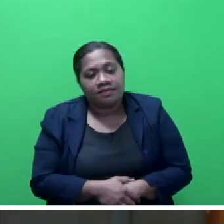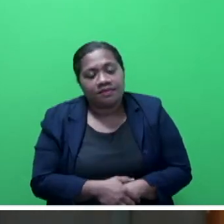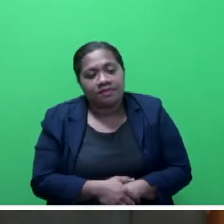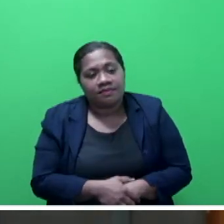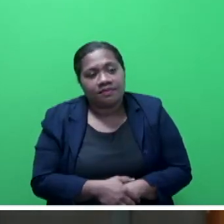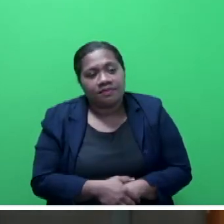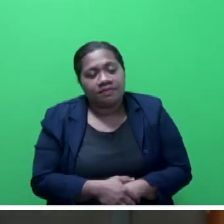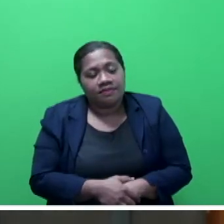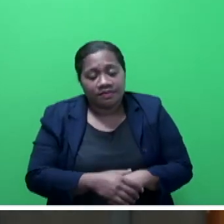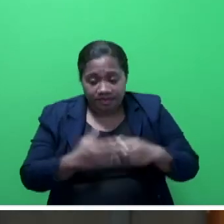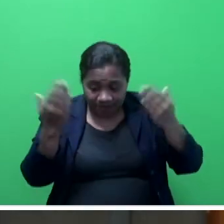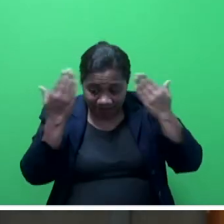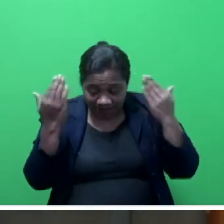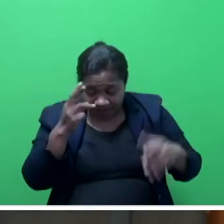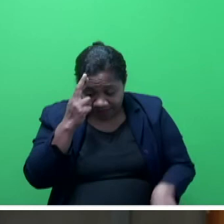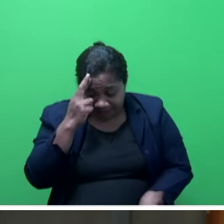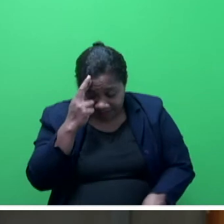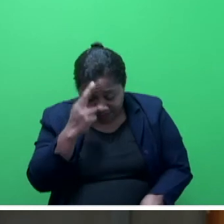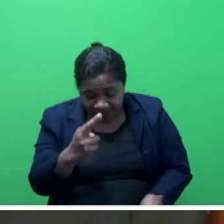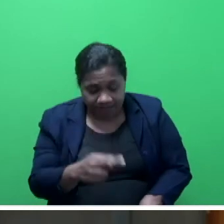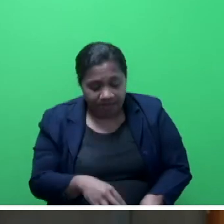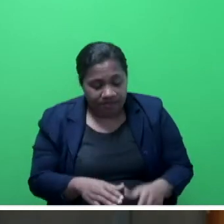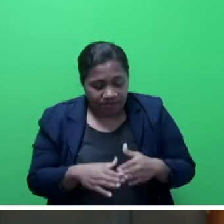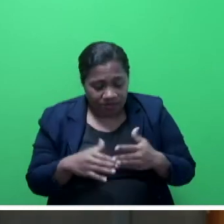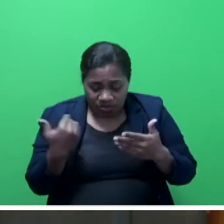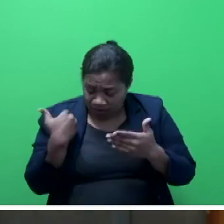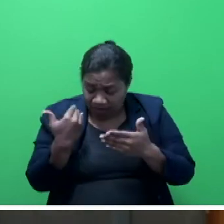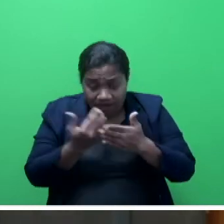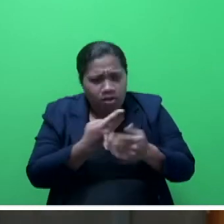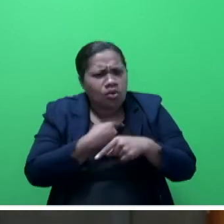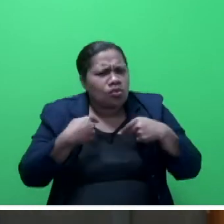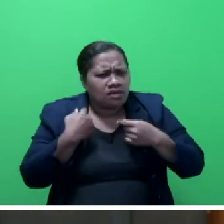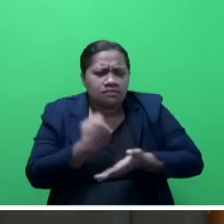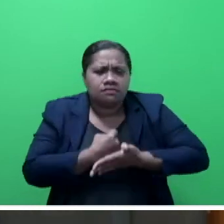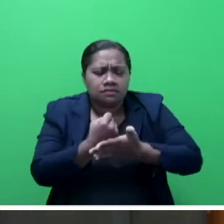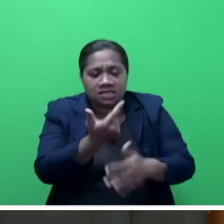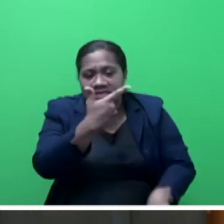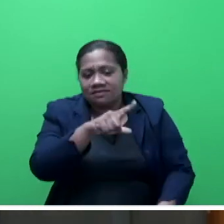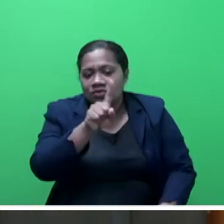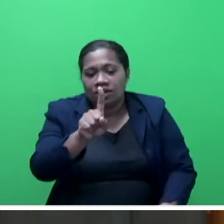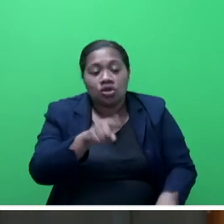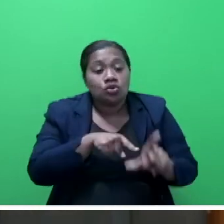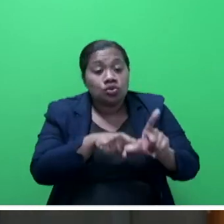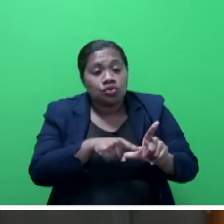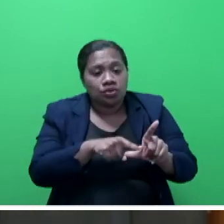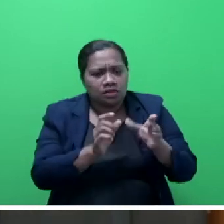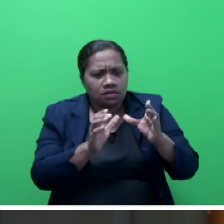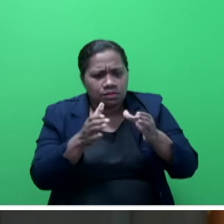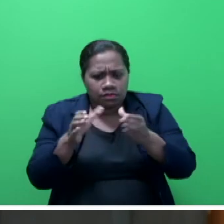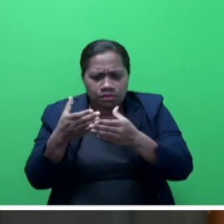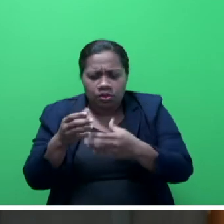Mr Speaker Say, so far we have assisted 71 youth clubs with 1